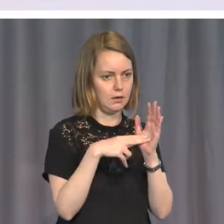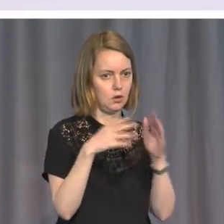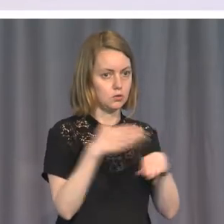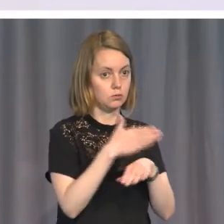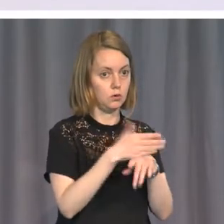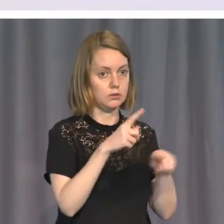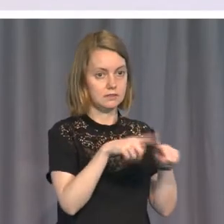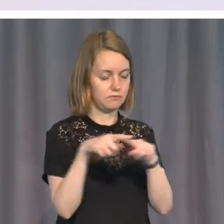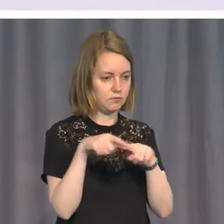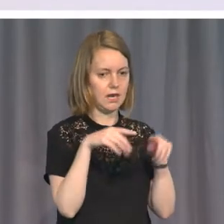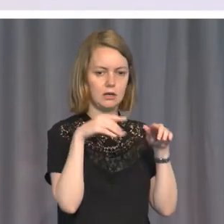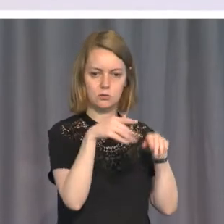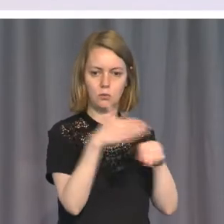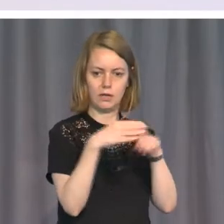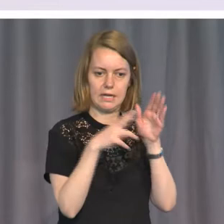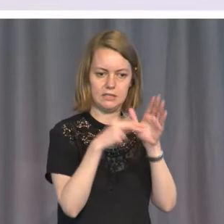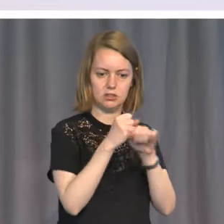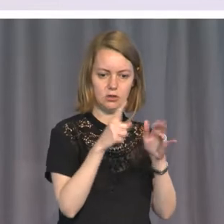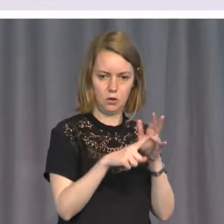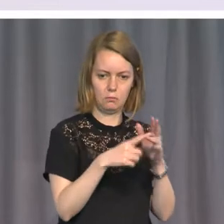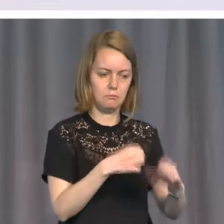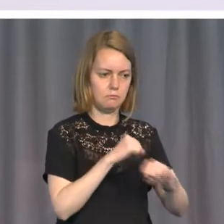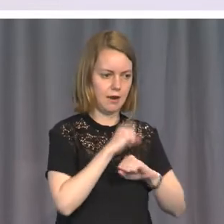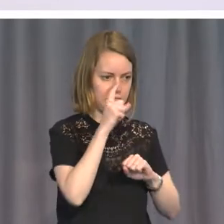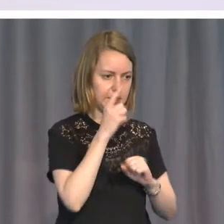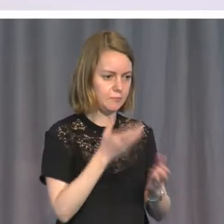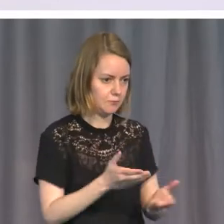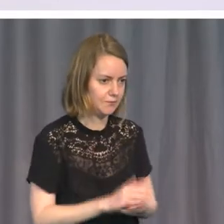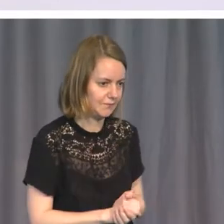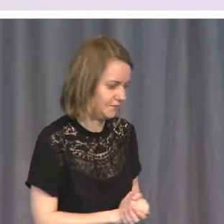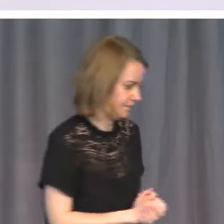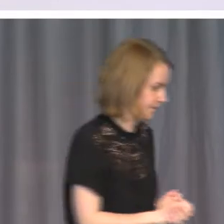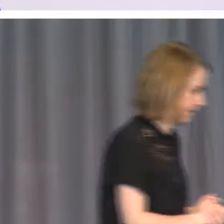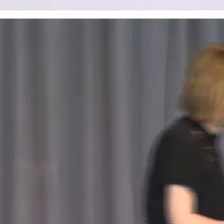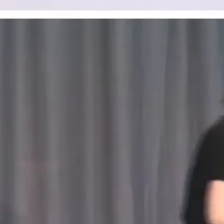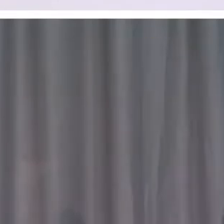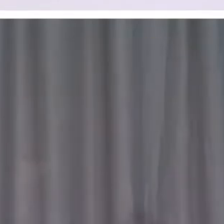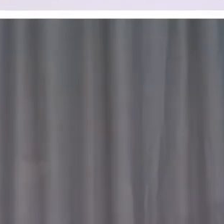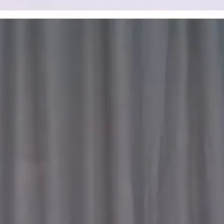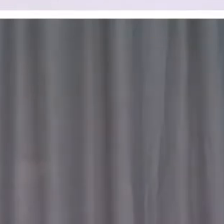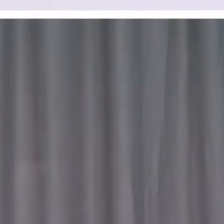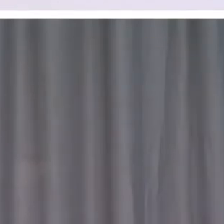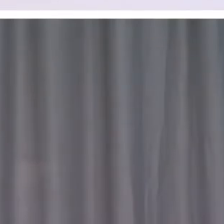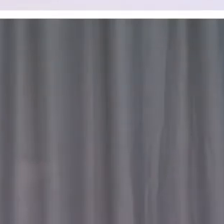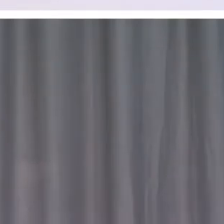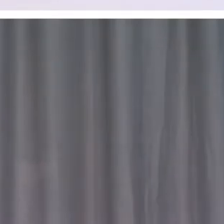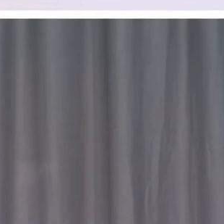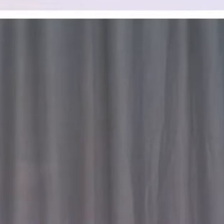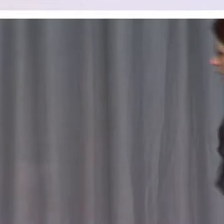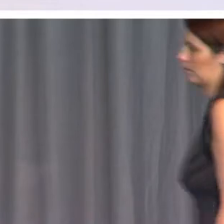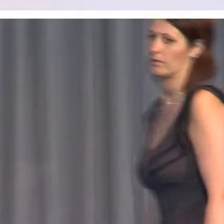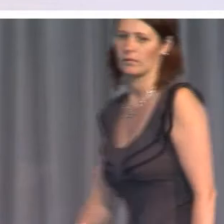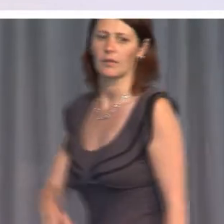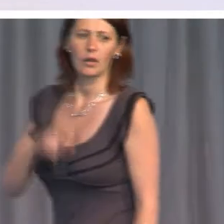in NGOs working in the battle to build a better world, proudly carrying the